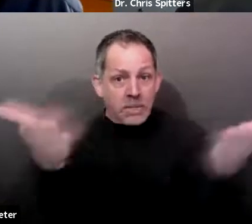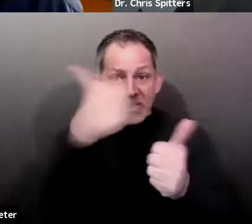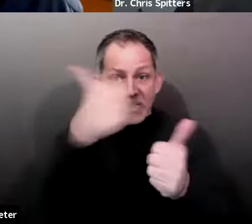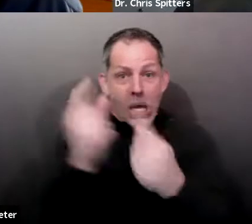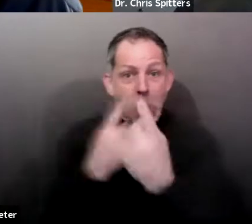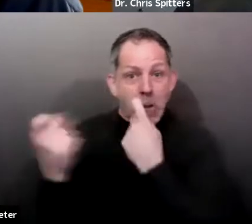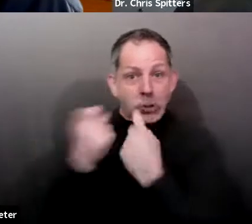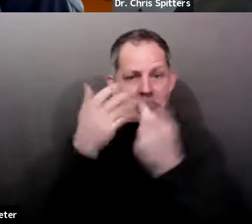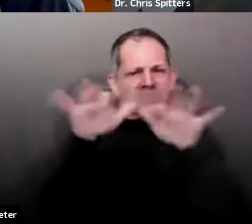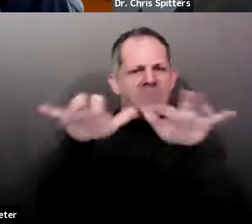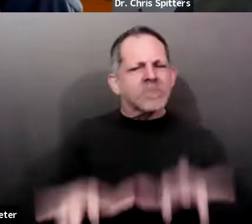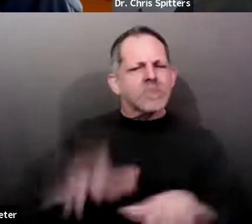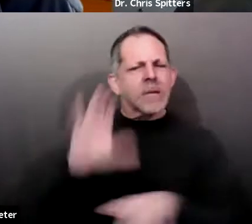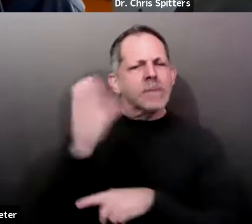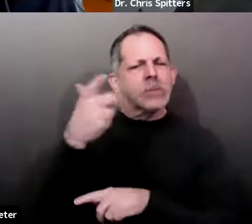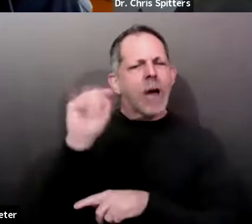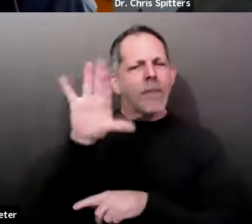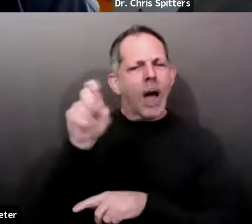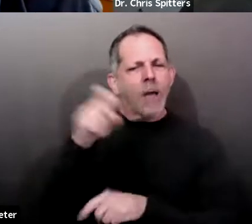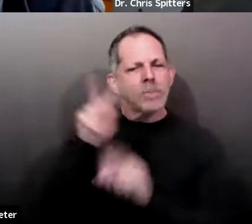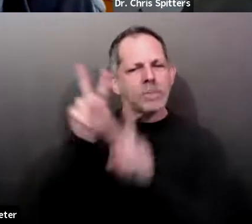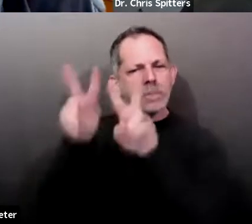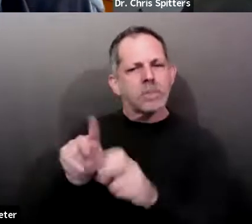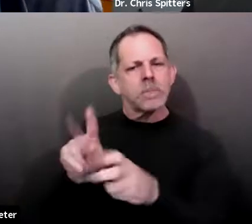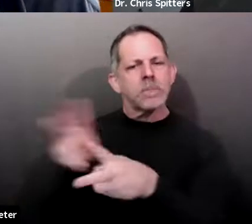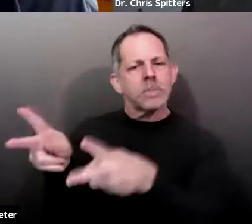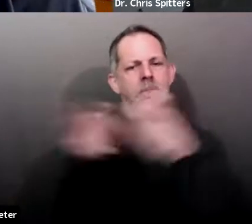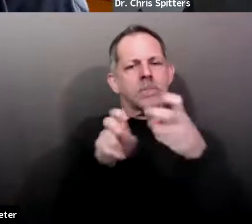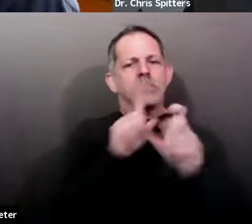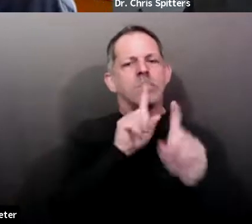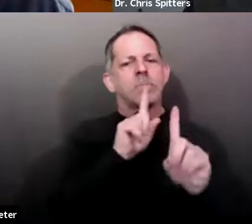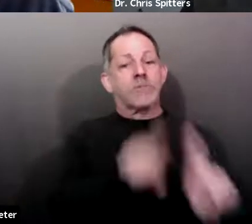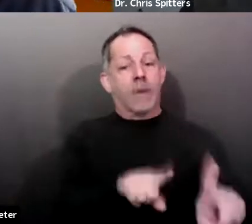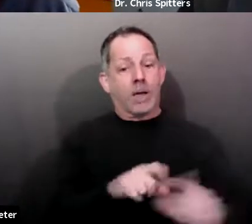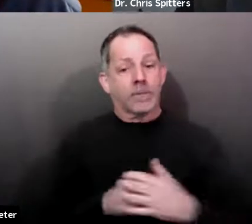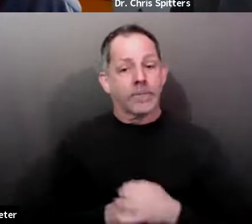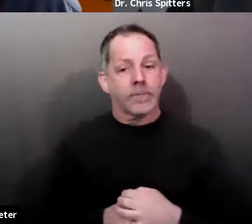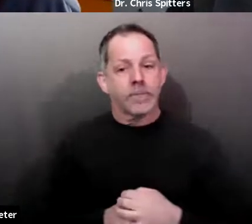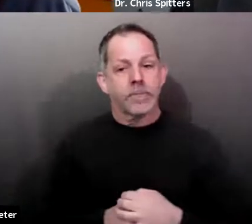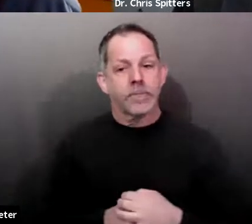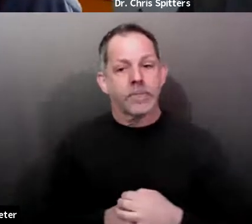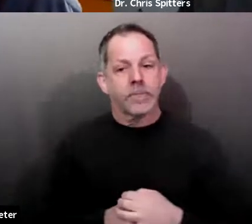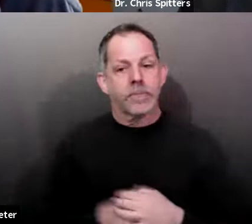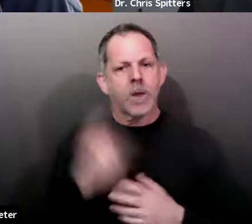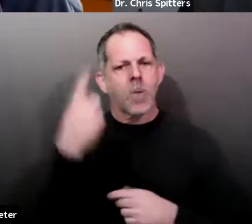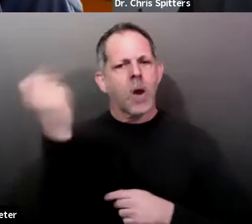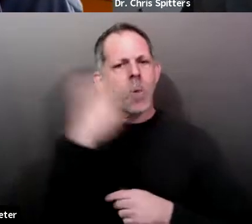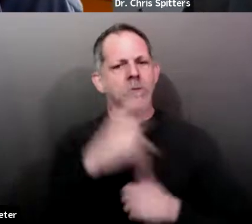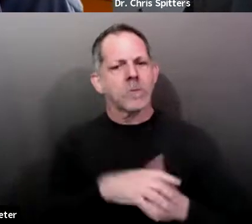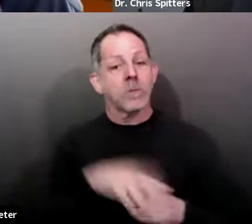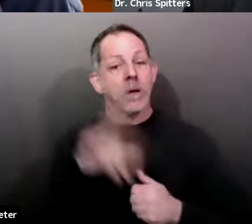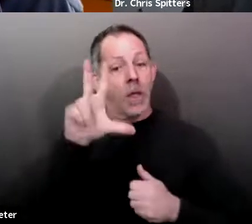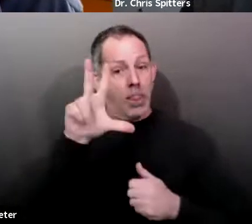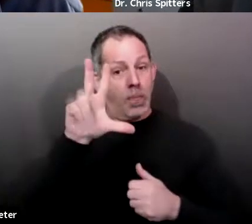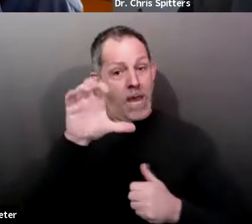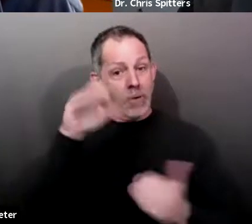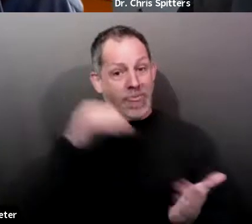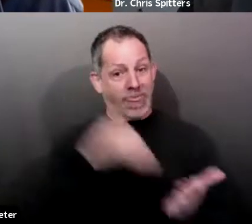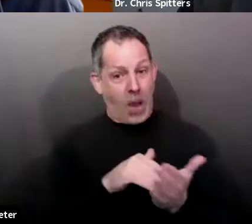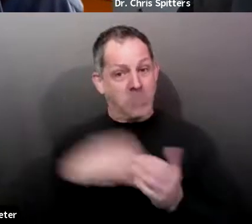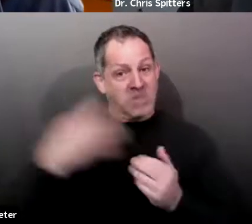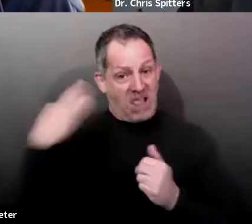All right. So 300,000 people are eligible in Snohomish County right now. How many people